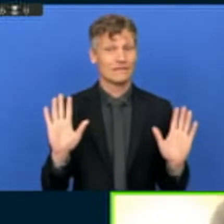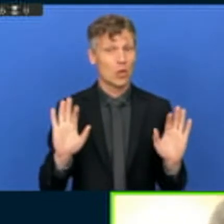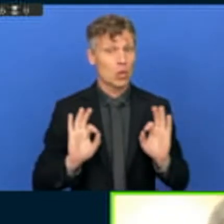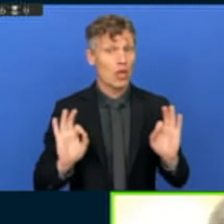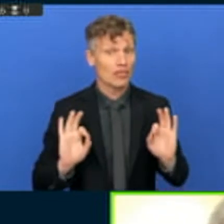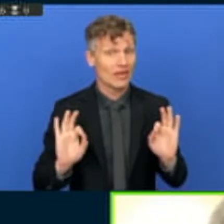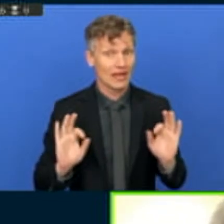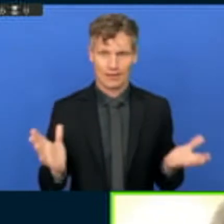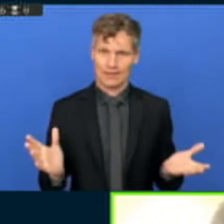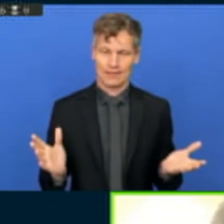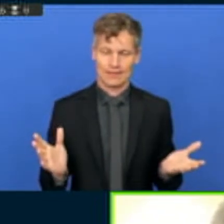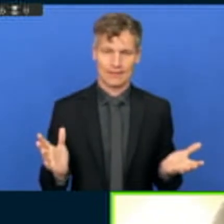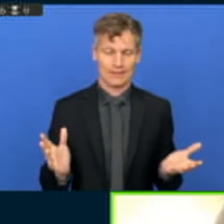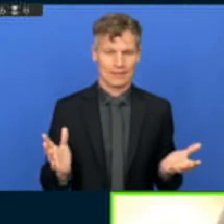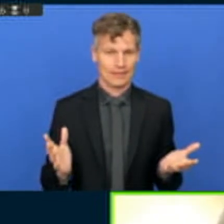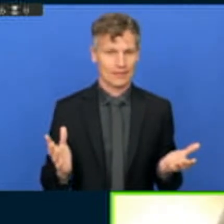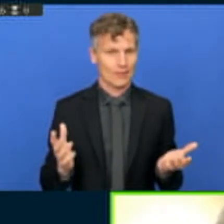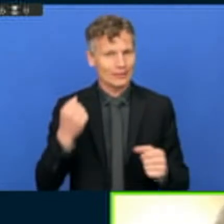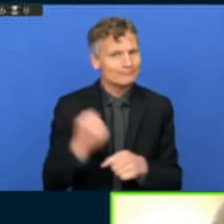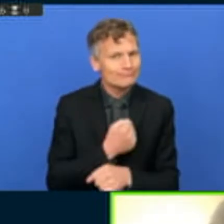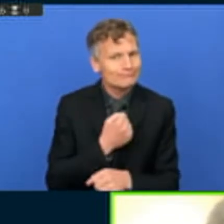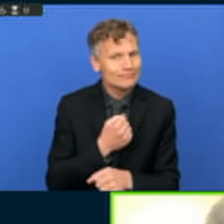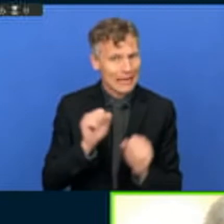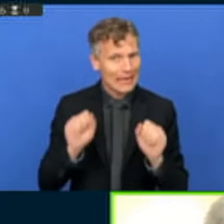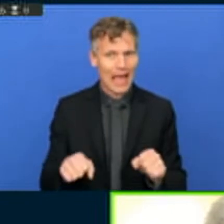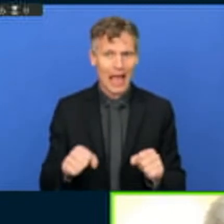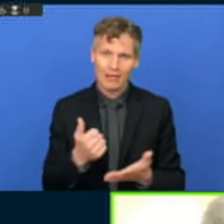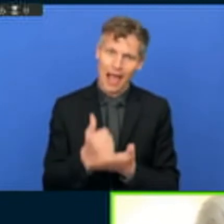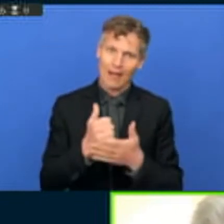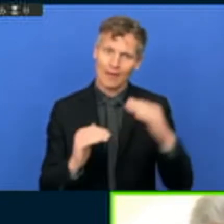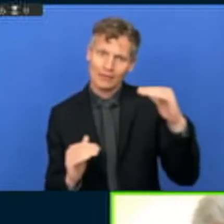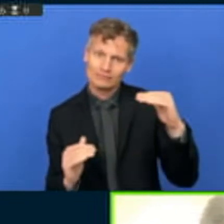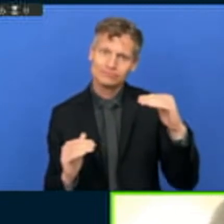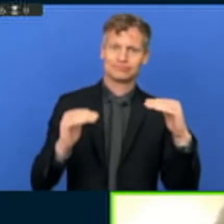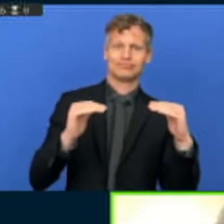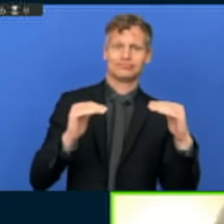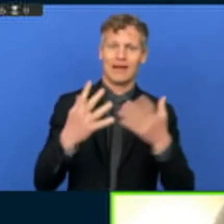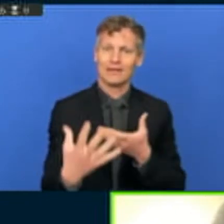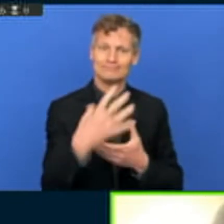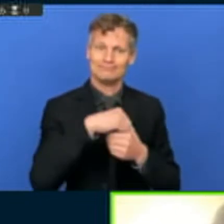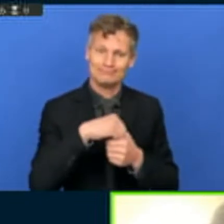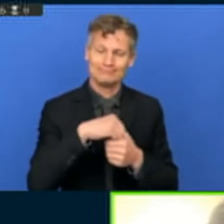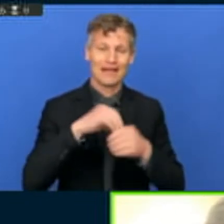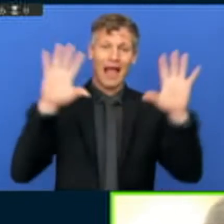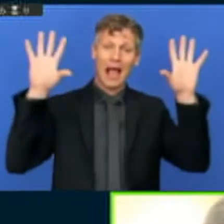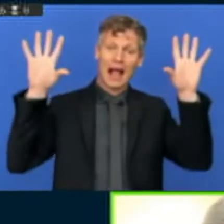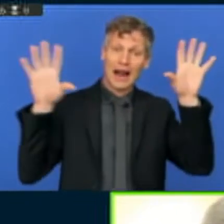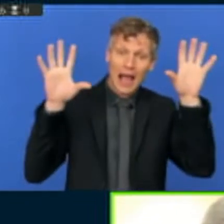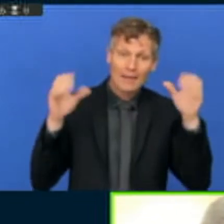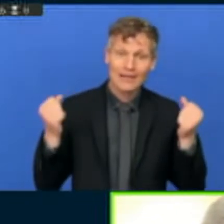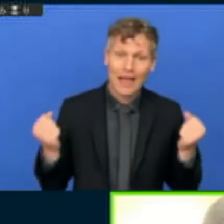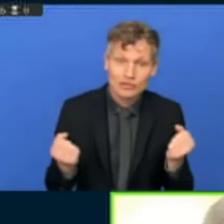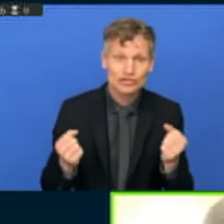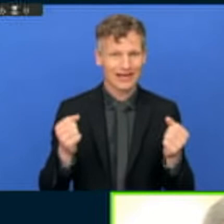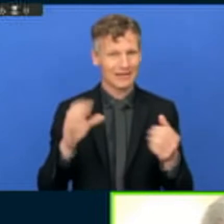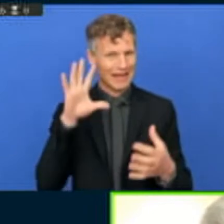to achieve balanced prosperity, and to accelerate climate action through city actions,